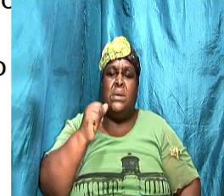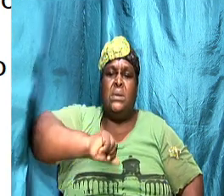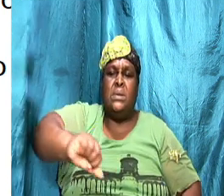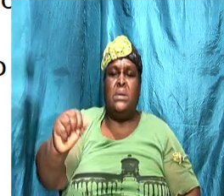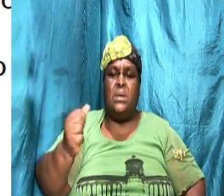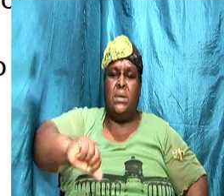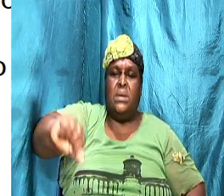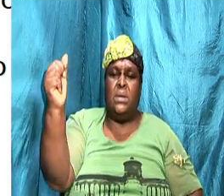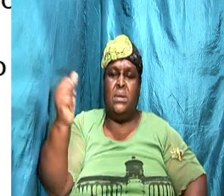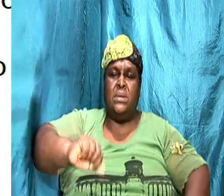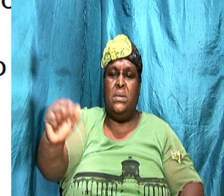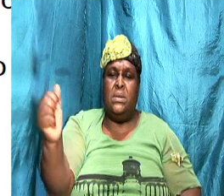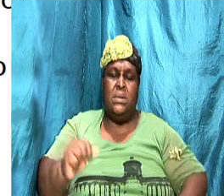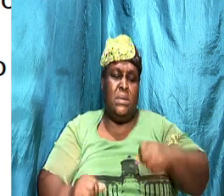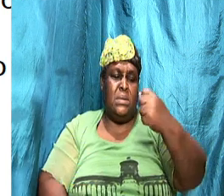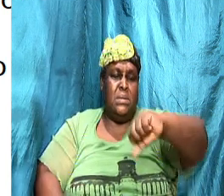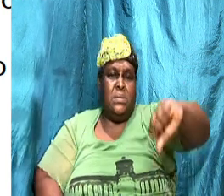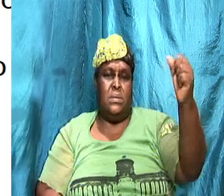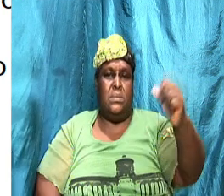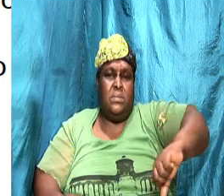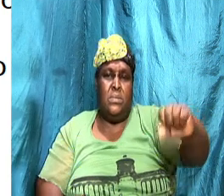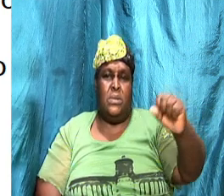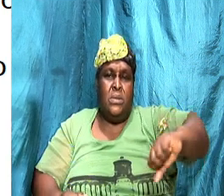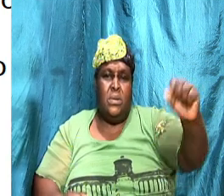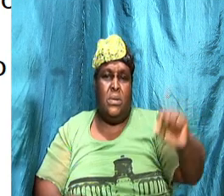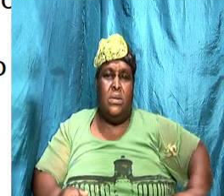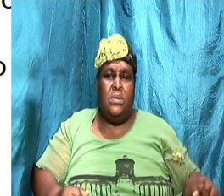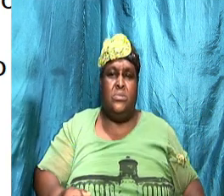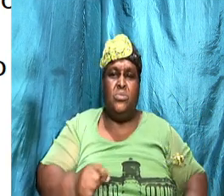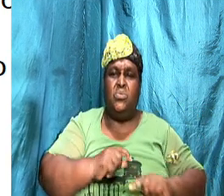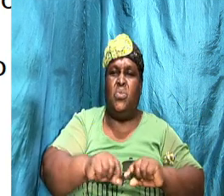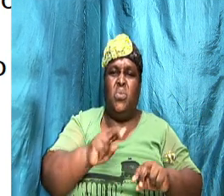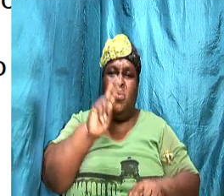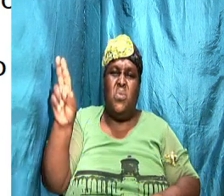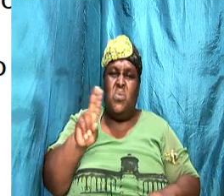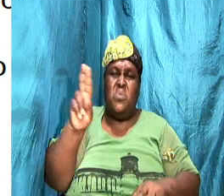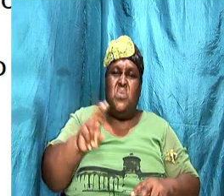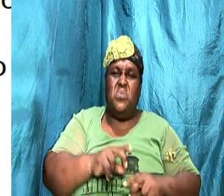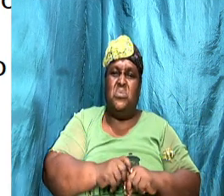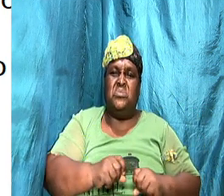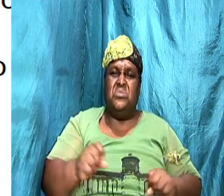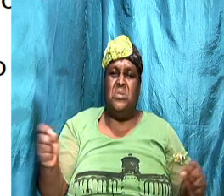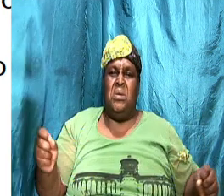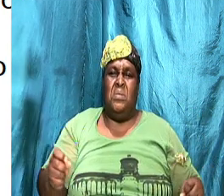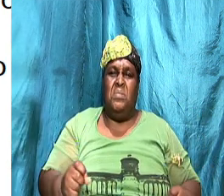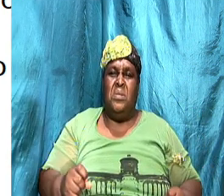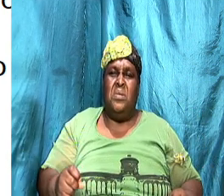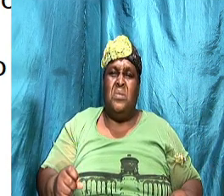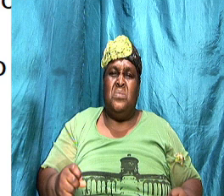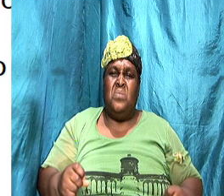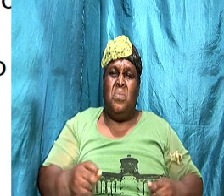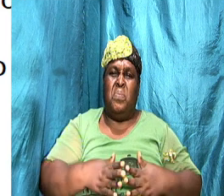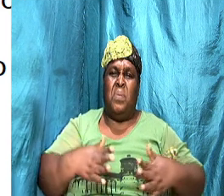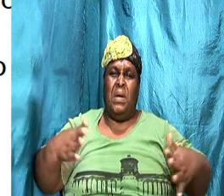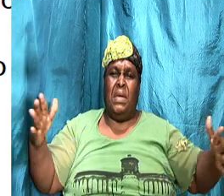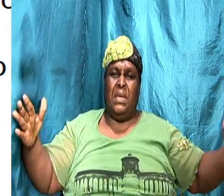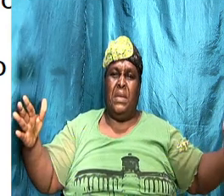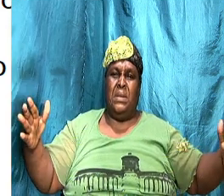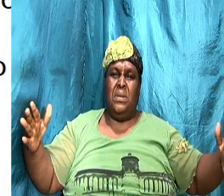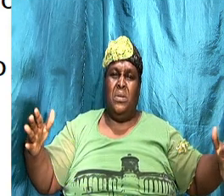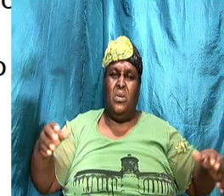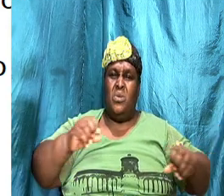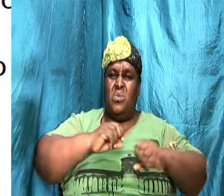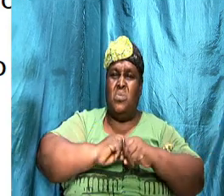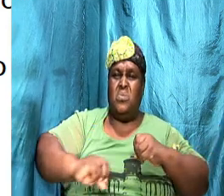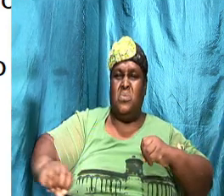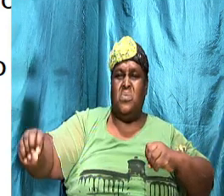that you start getting out of control. Don't cross your arms over the chest. And remember